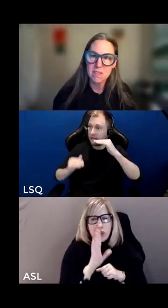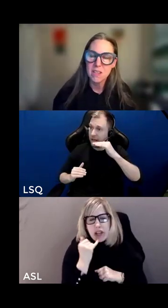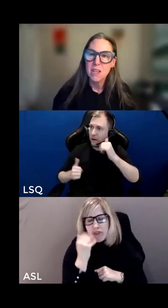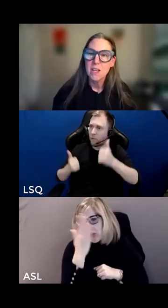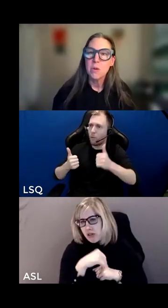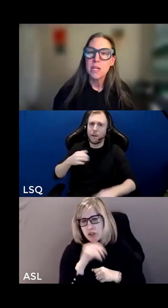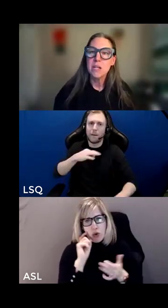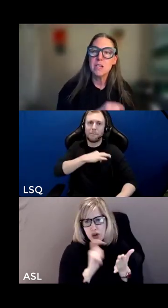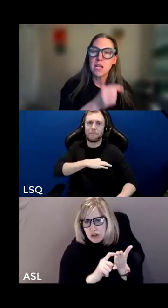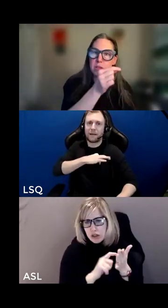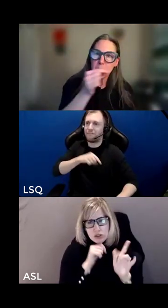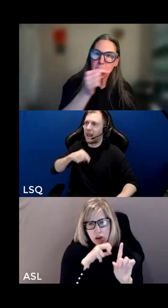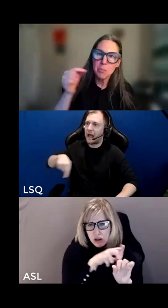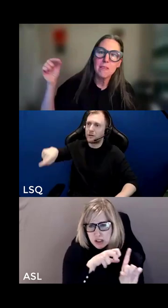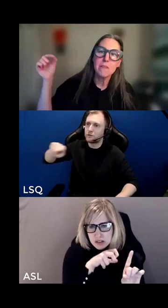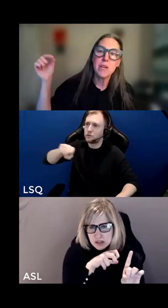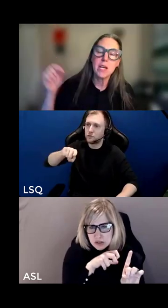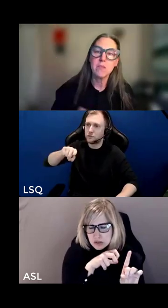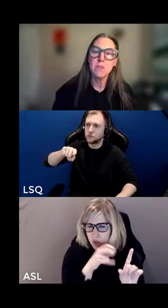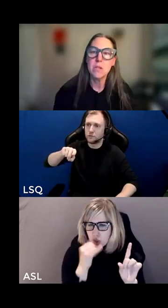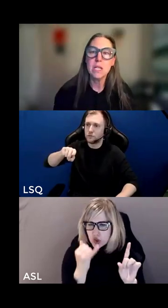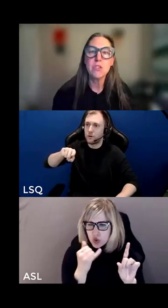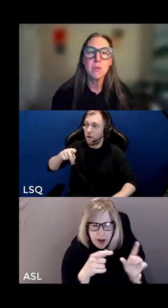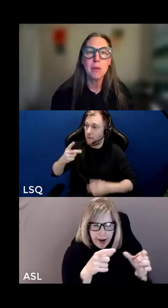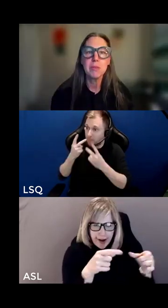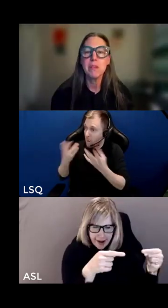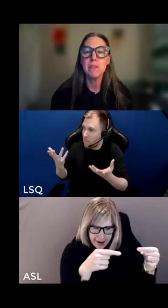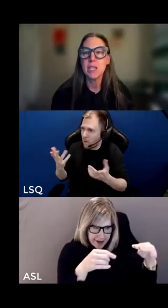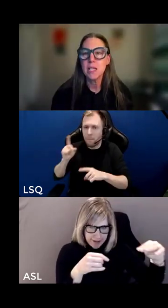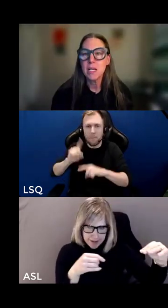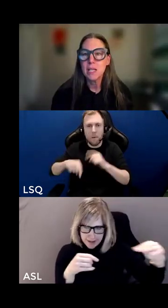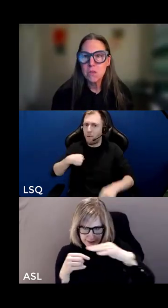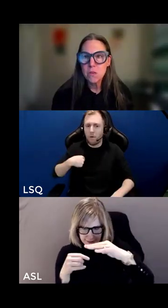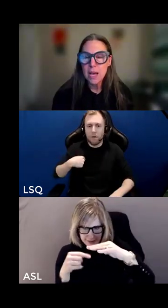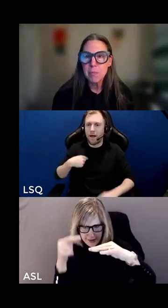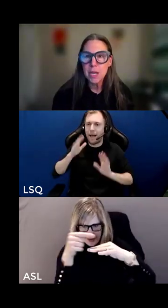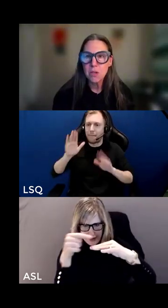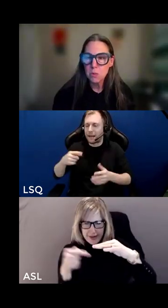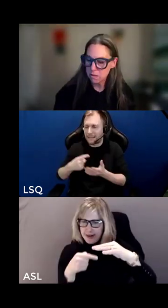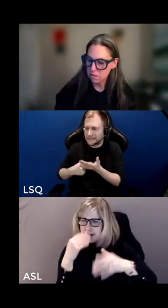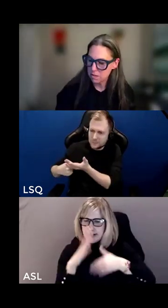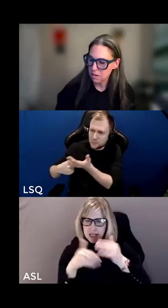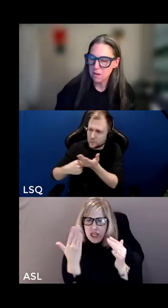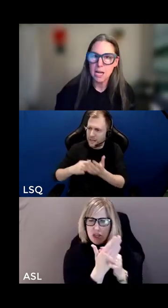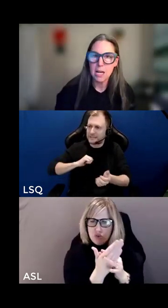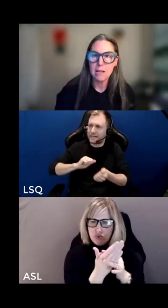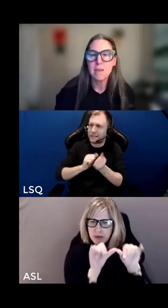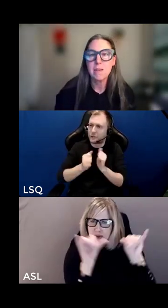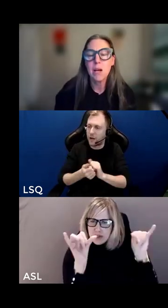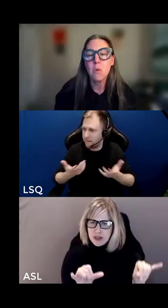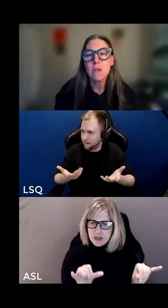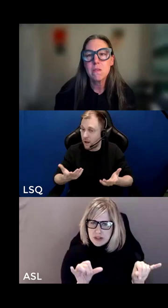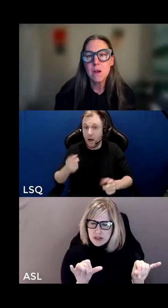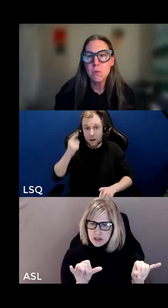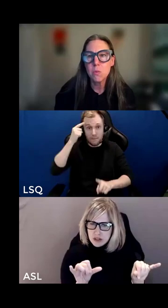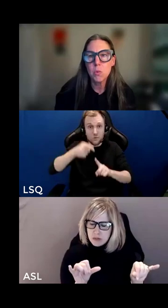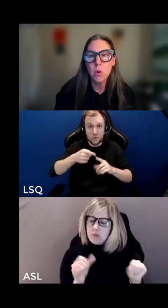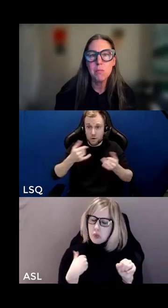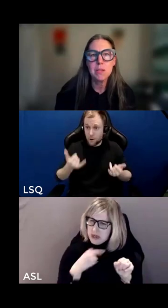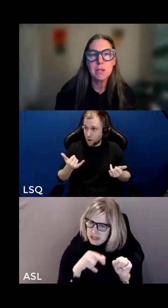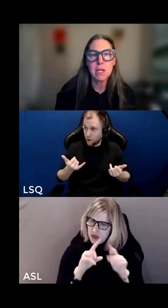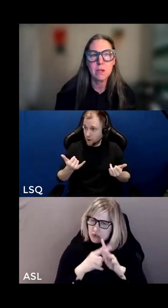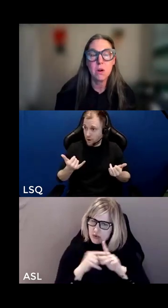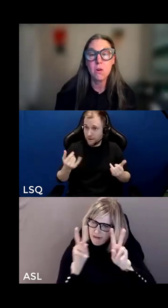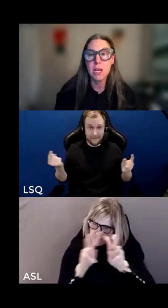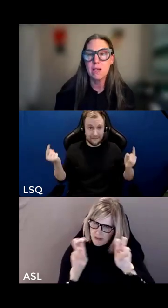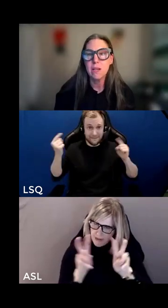injustice we're here today to pull back the veil to interrupt oblivion let's do that by nuancing our analysis and i want to start with